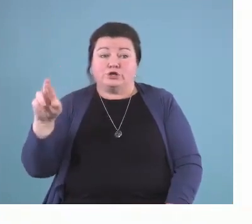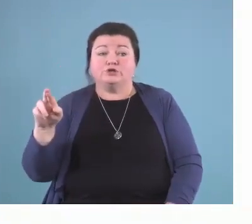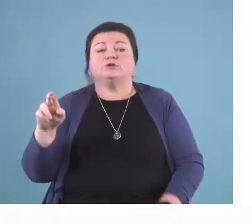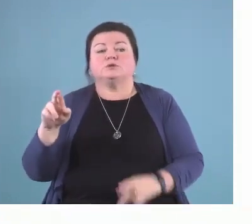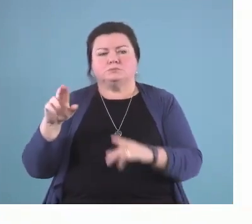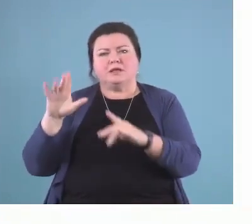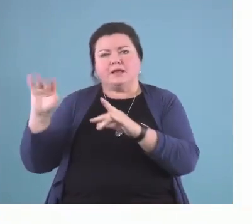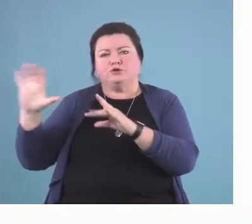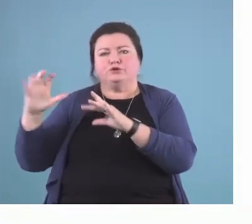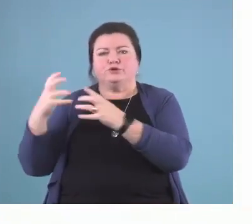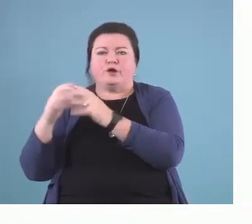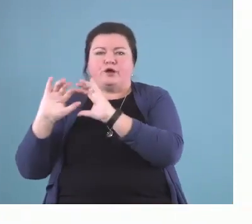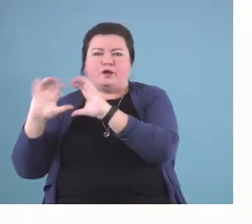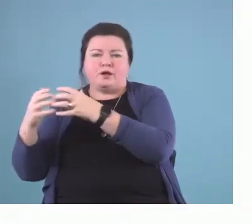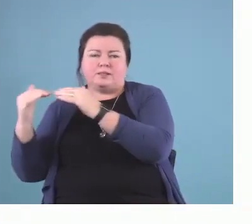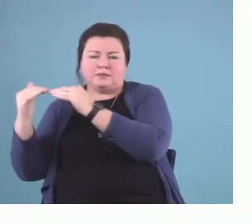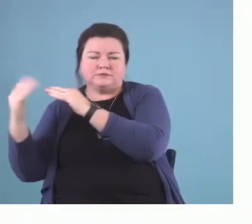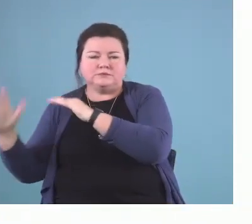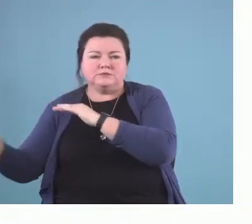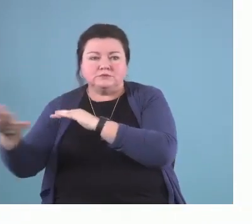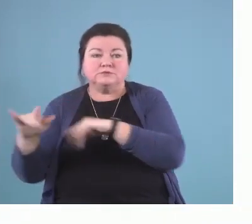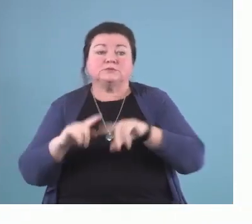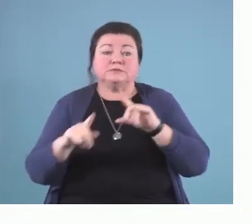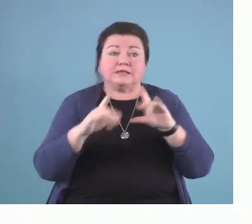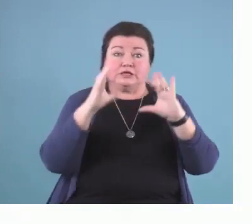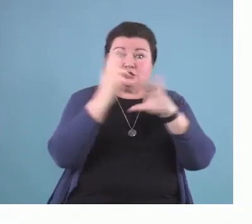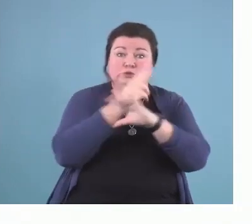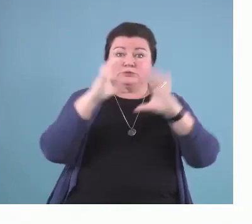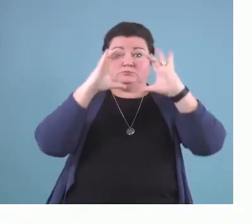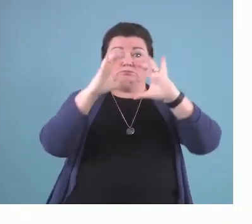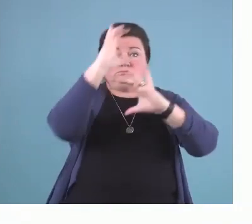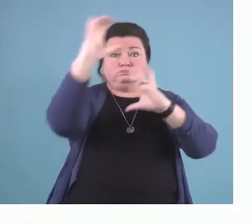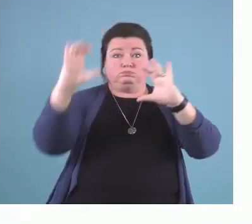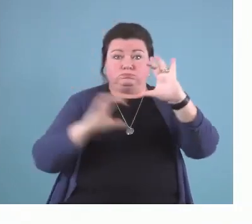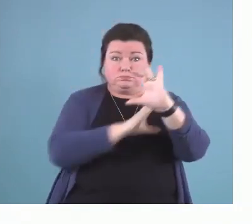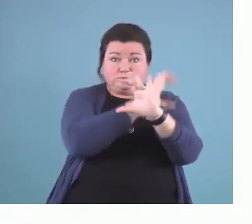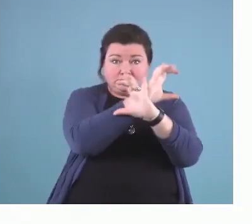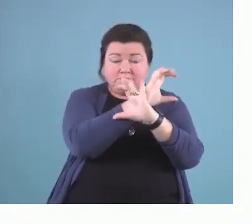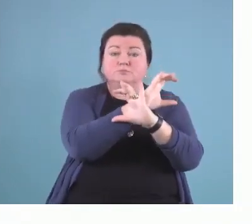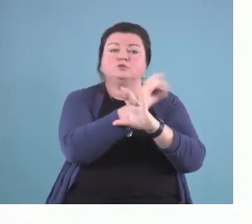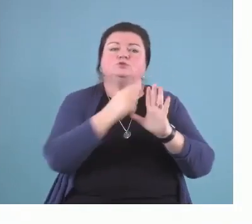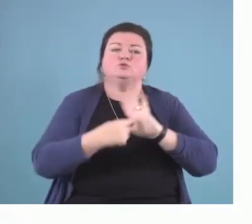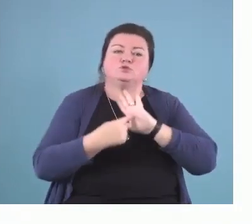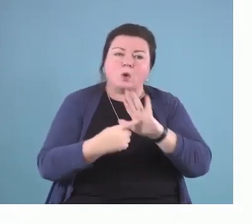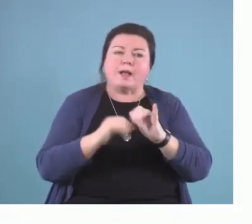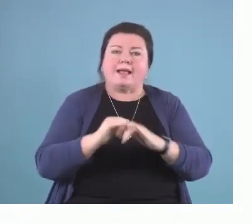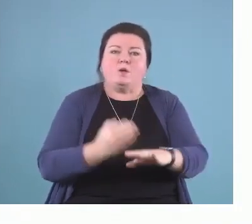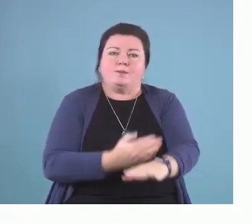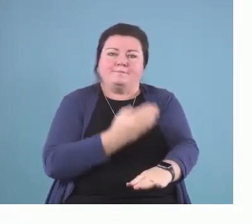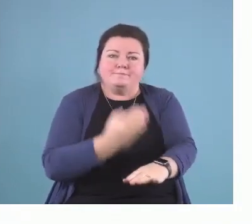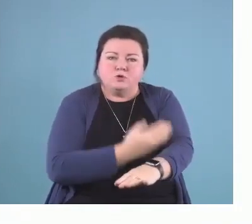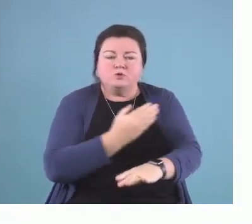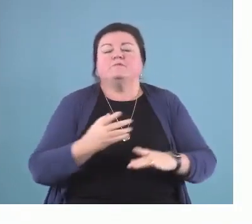model of behavior and the behavior change wheel to develop an intervention to improve hearing aid use